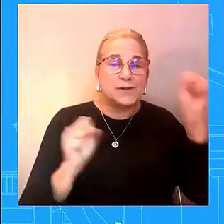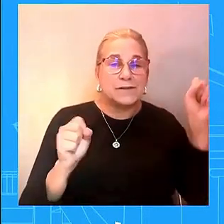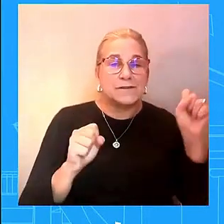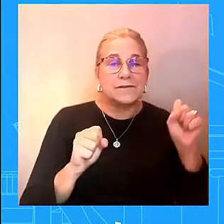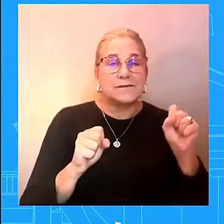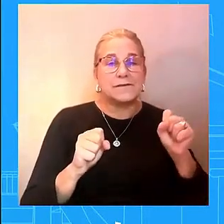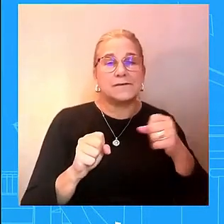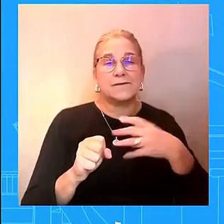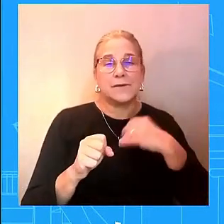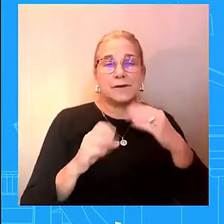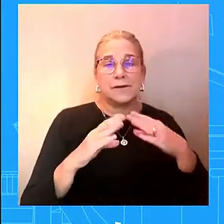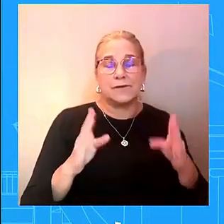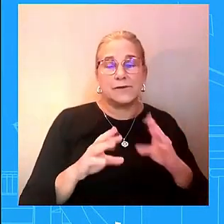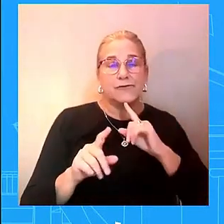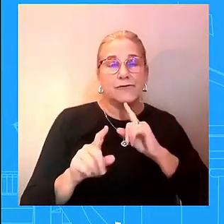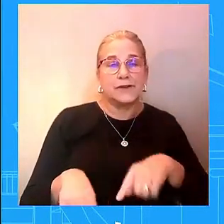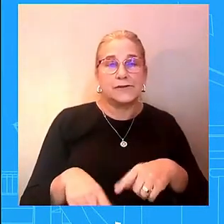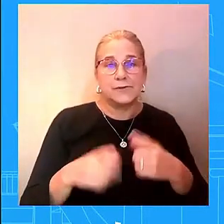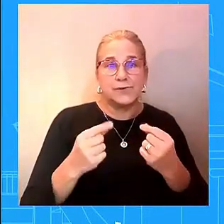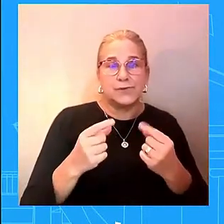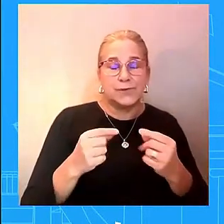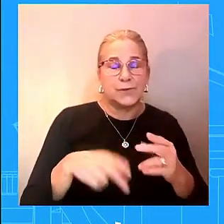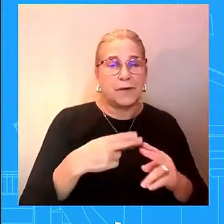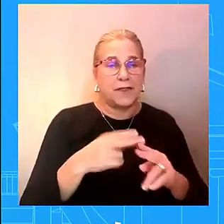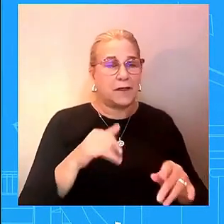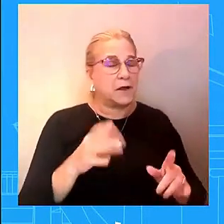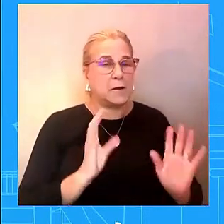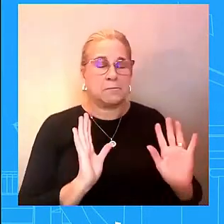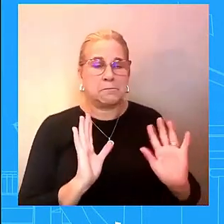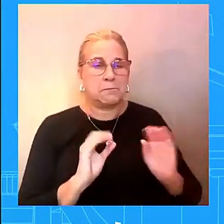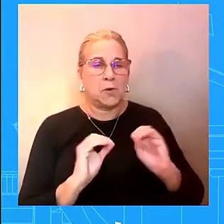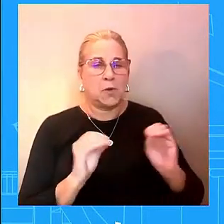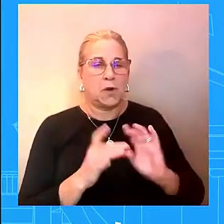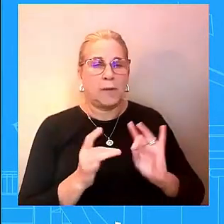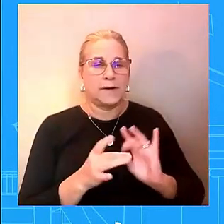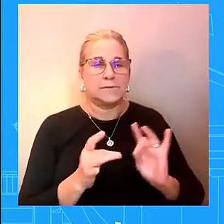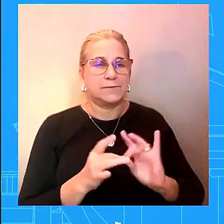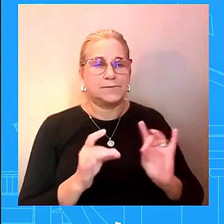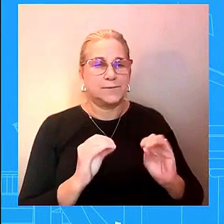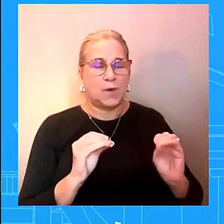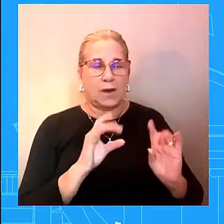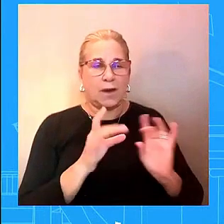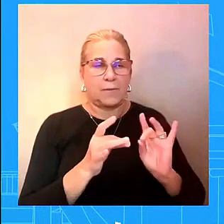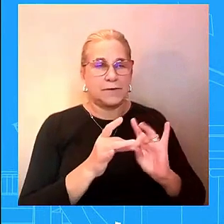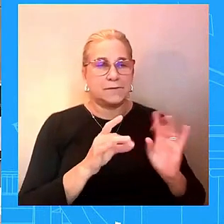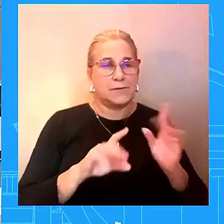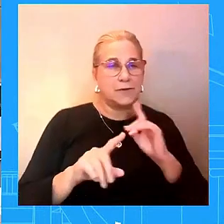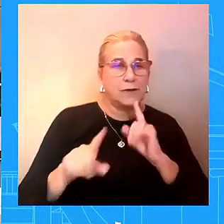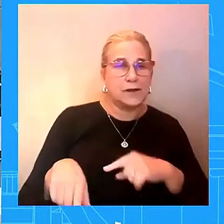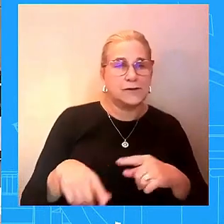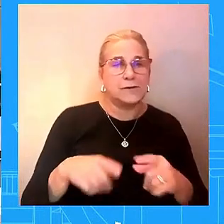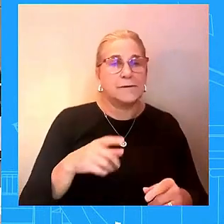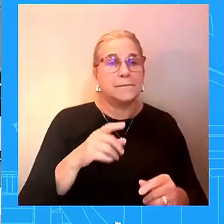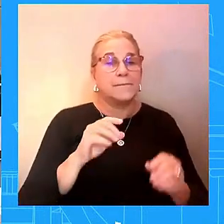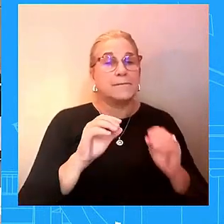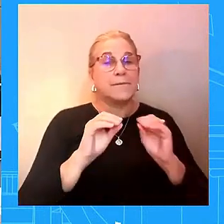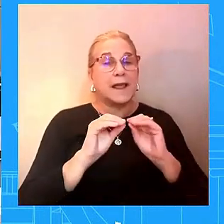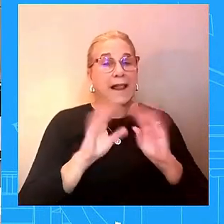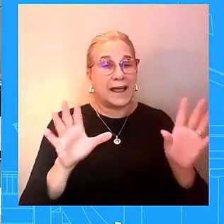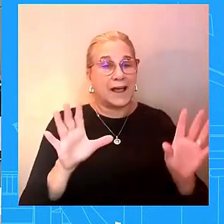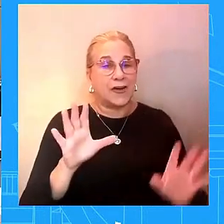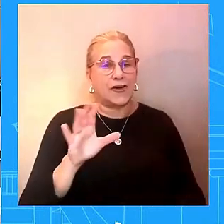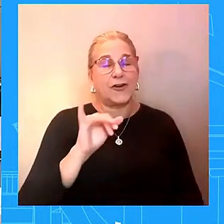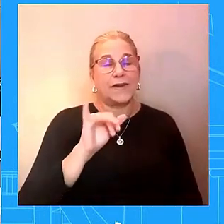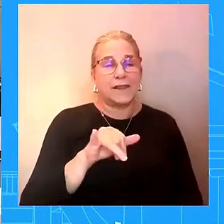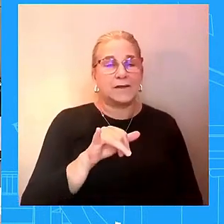no comment on that at this moment can monica on the apparent leak of classified information how concerned is the president about the message it sends